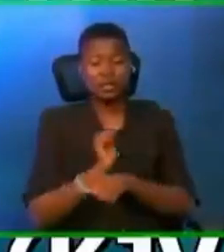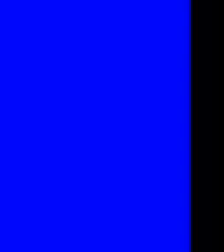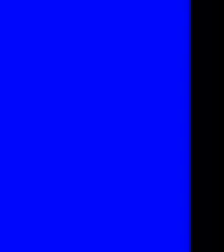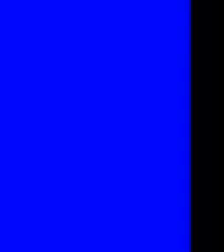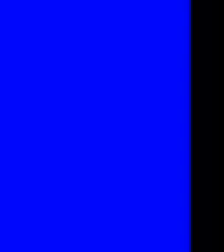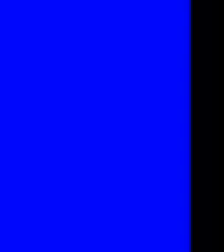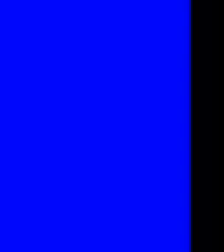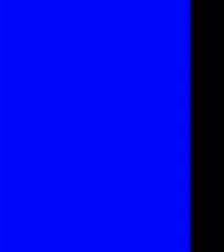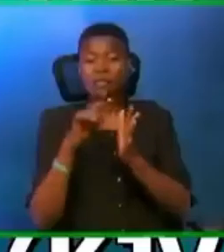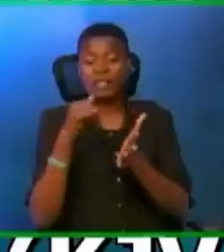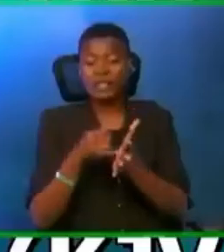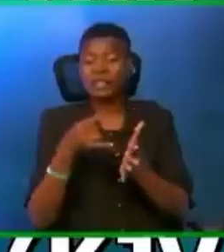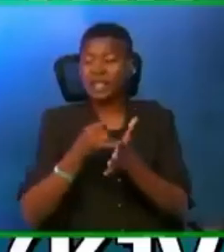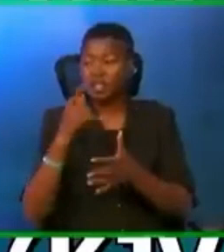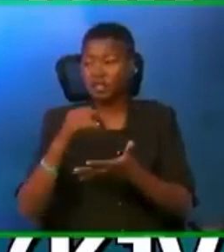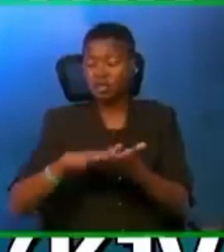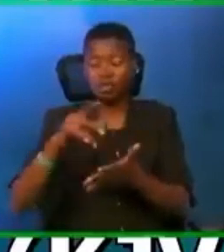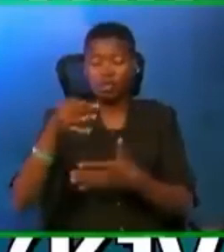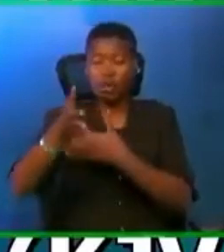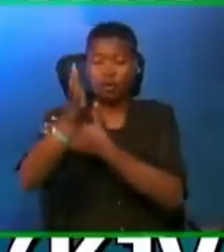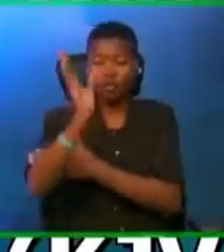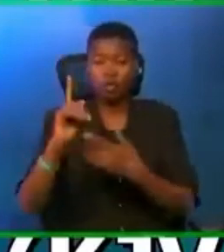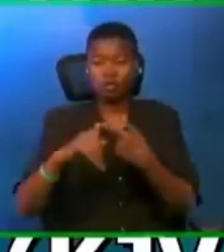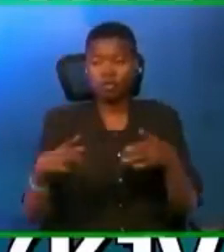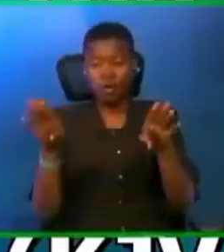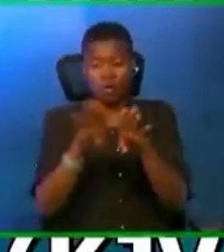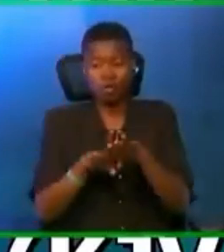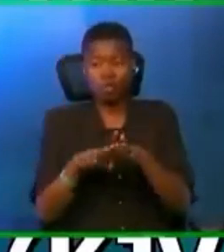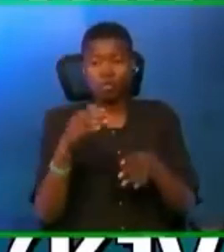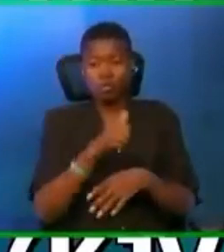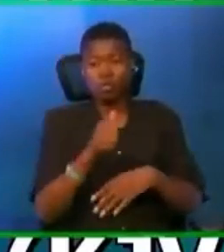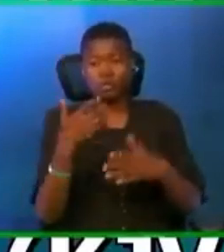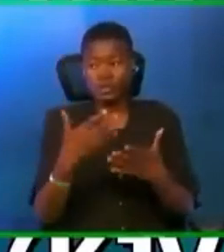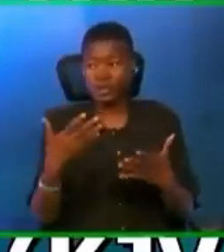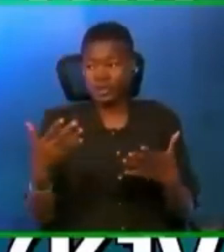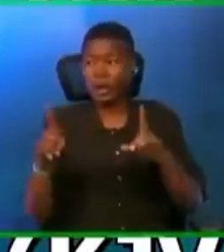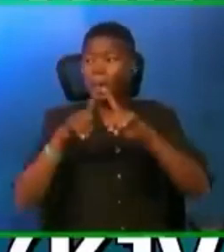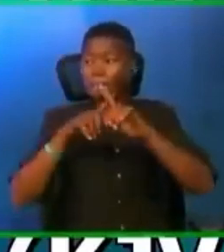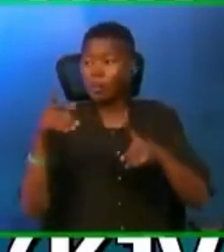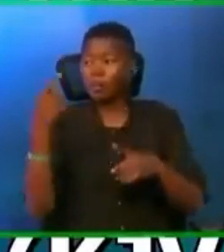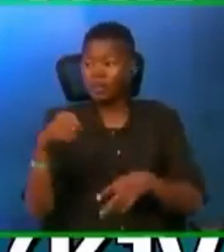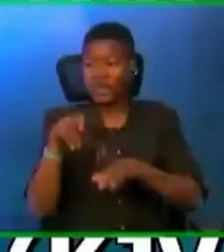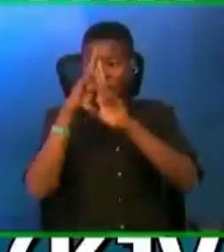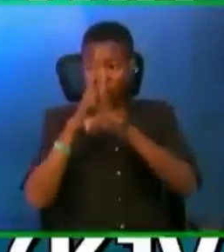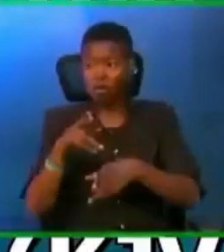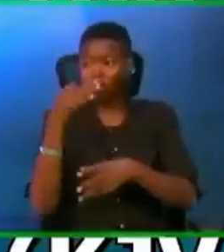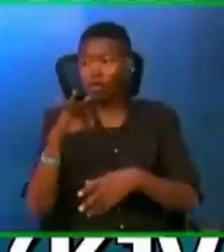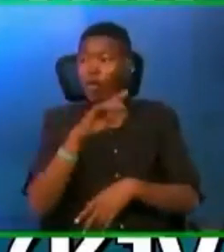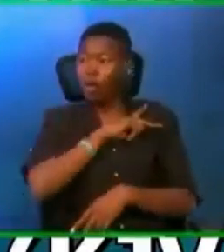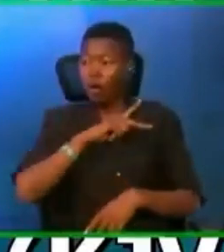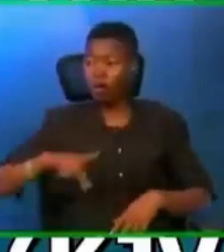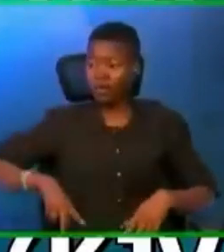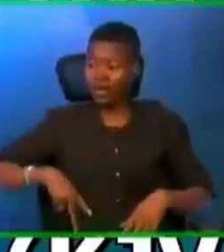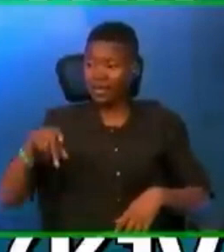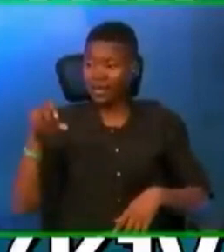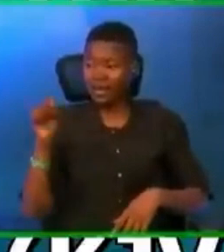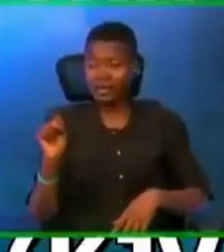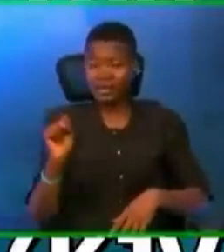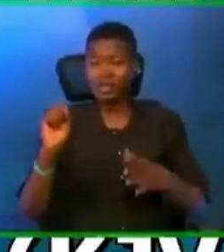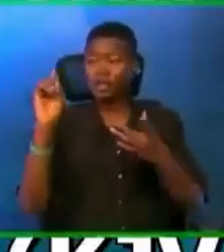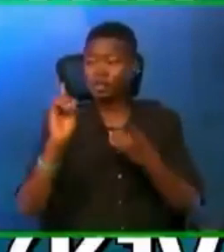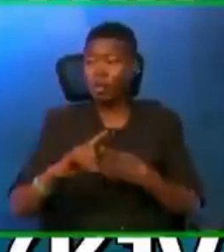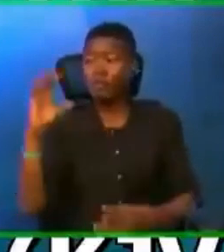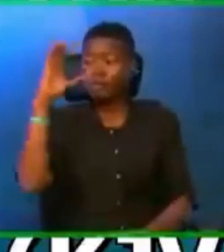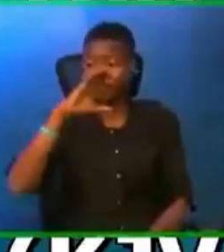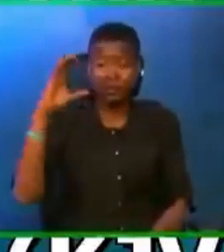The Bible says, We are God to conceal a thing, but the honor of kings to